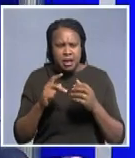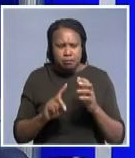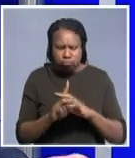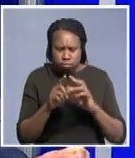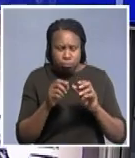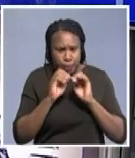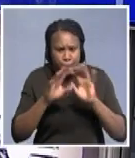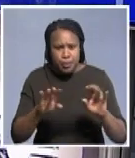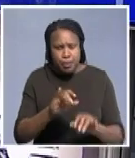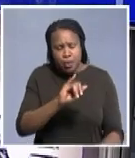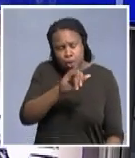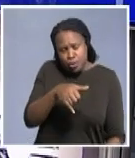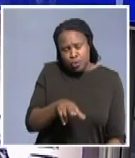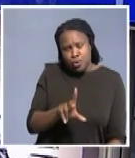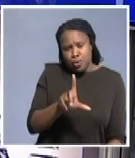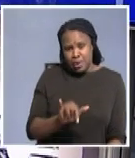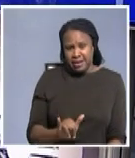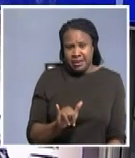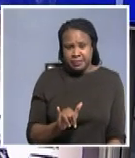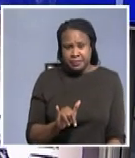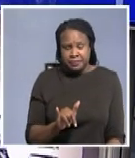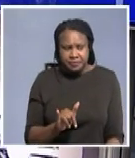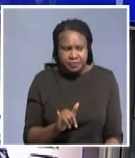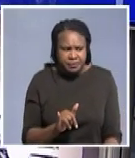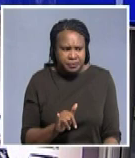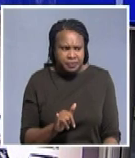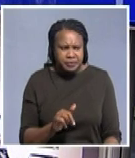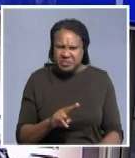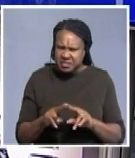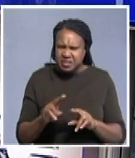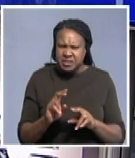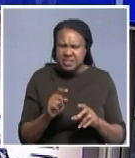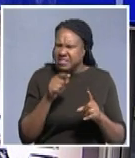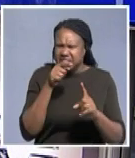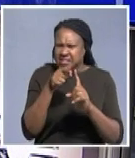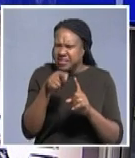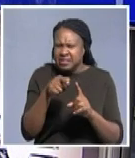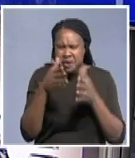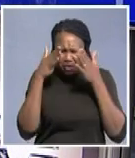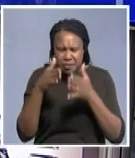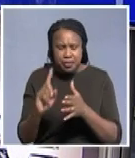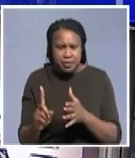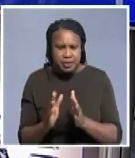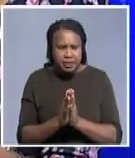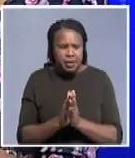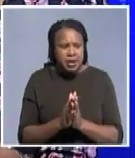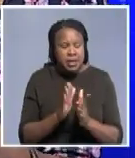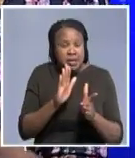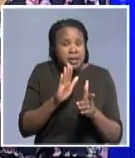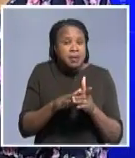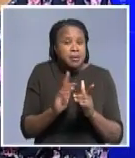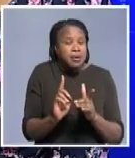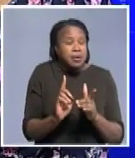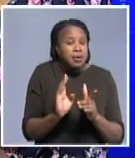that will be released in in July Quickly what exactly does it focus on? So it's about basically